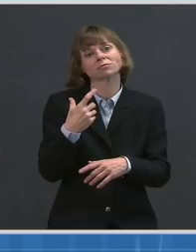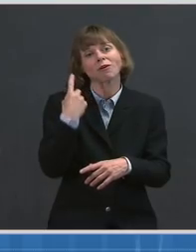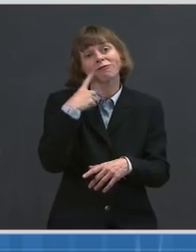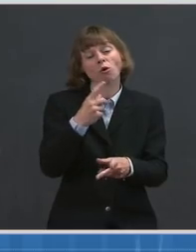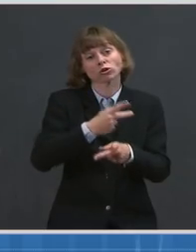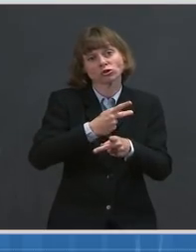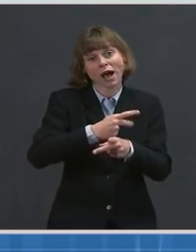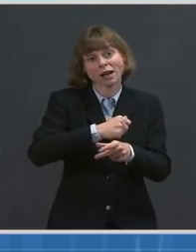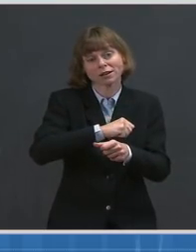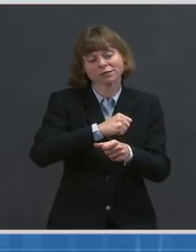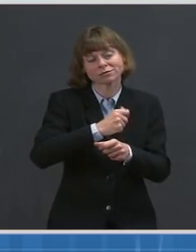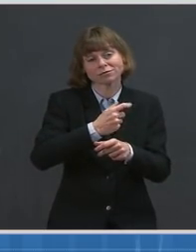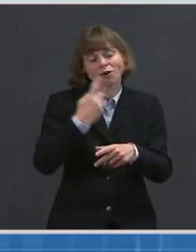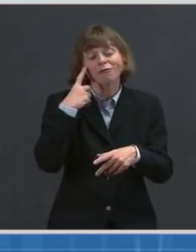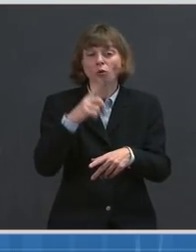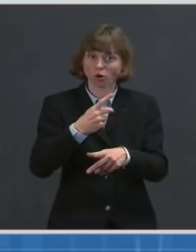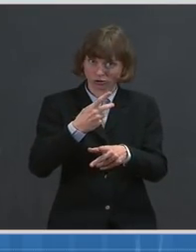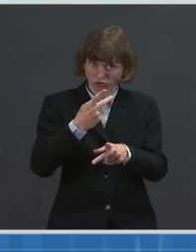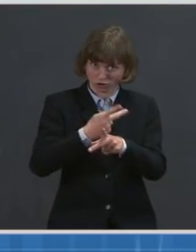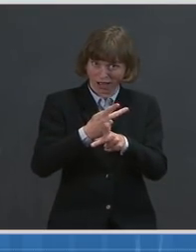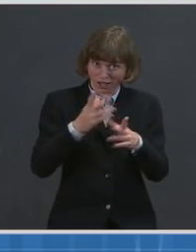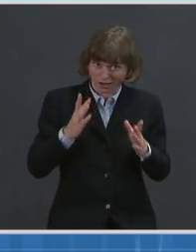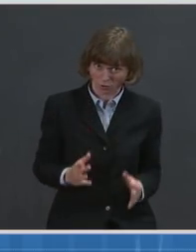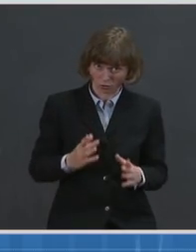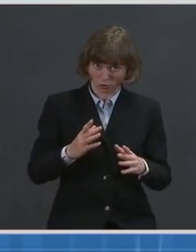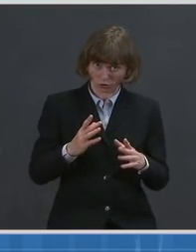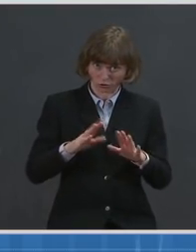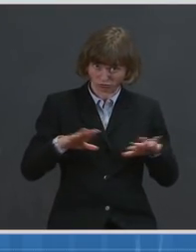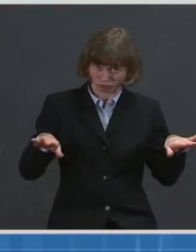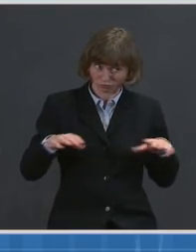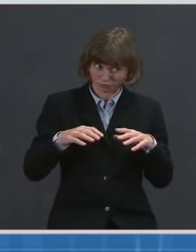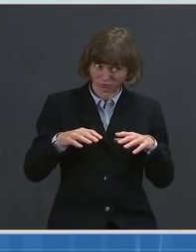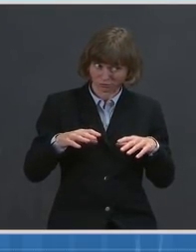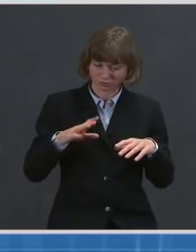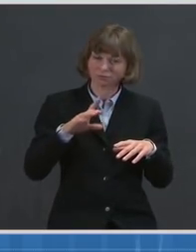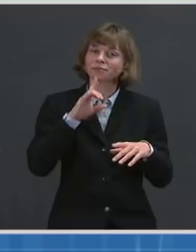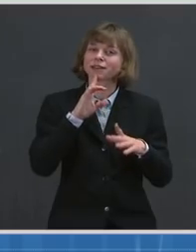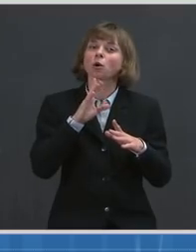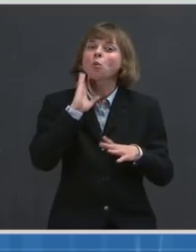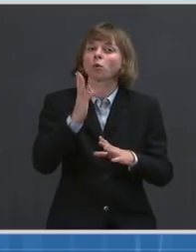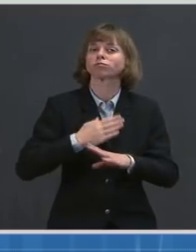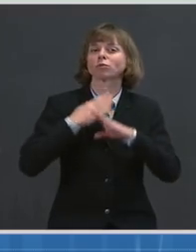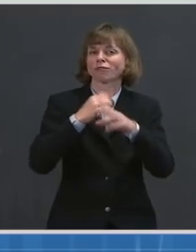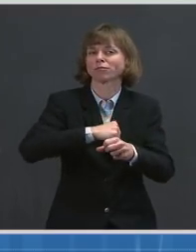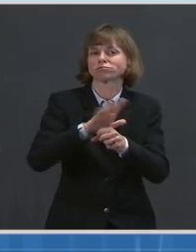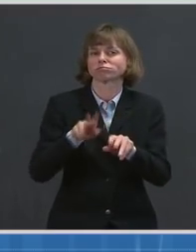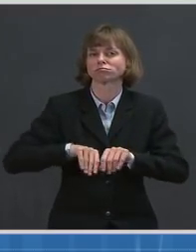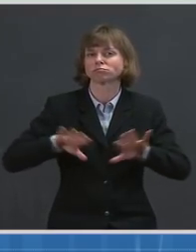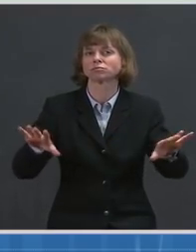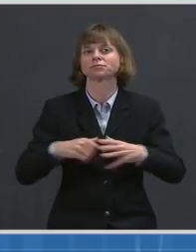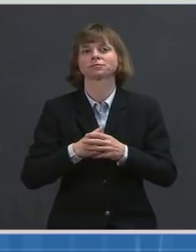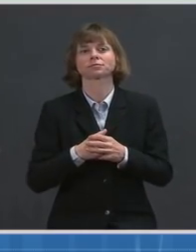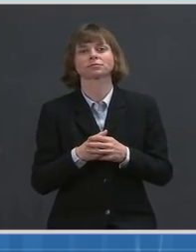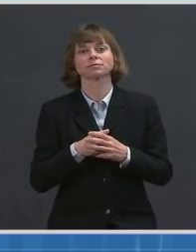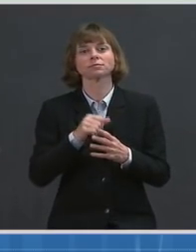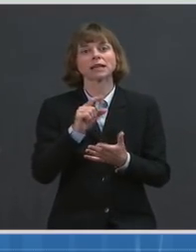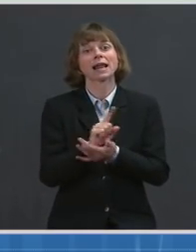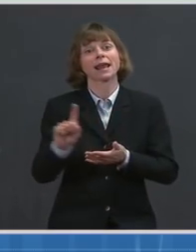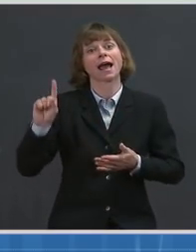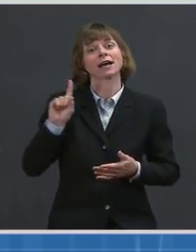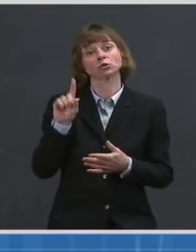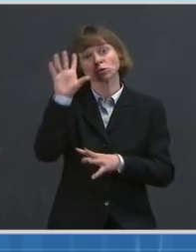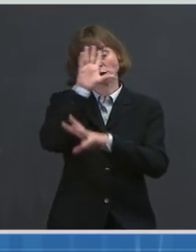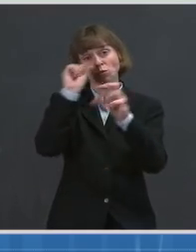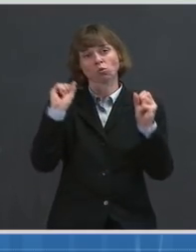strongly encourage America's child care workers to get vaccinated. Last week, President Biden directed all states to